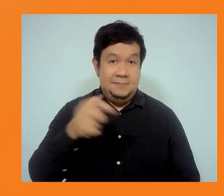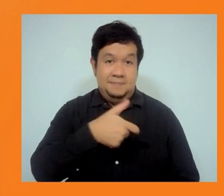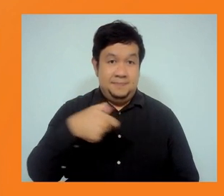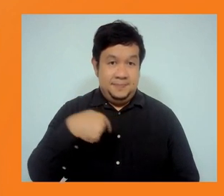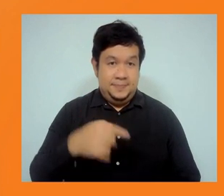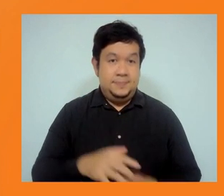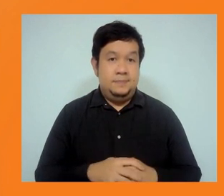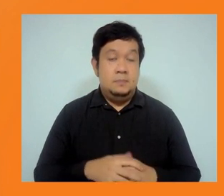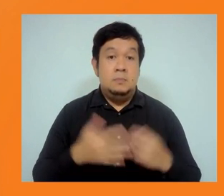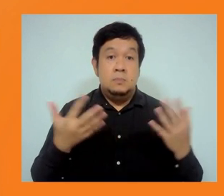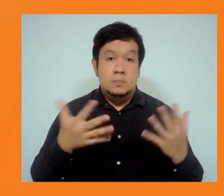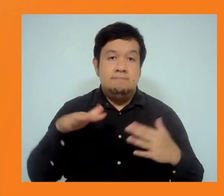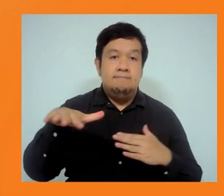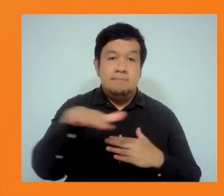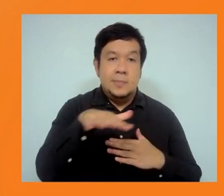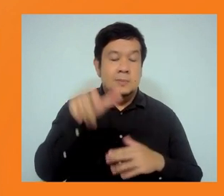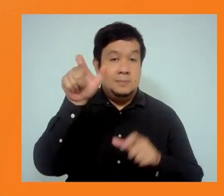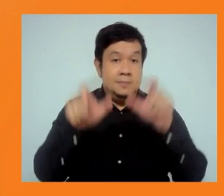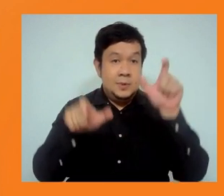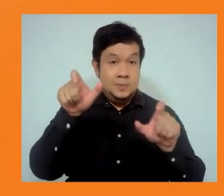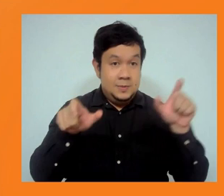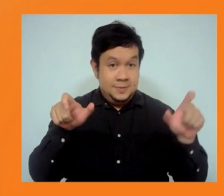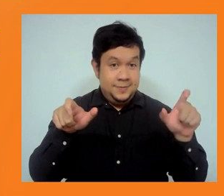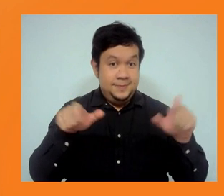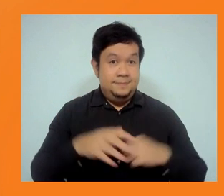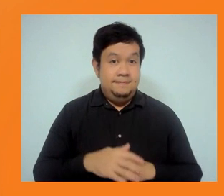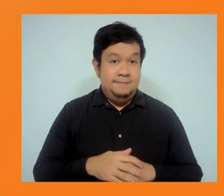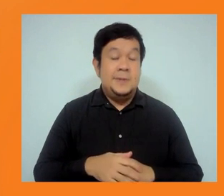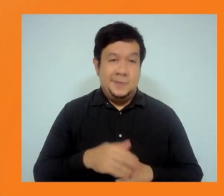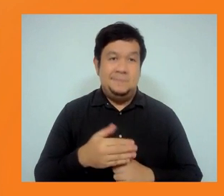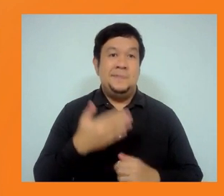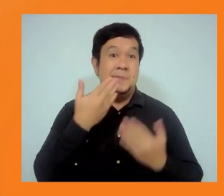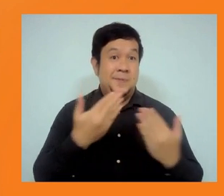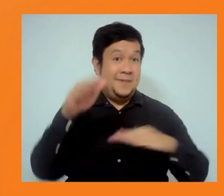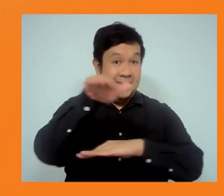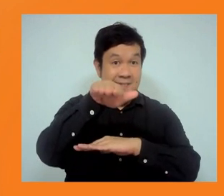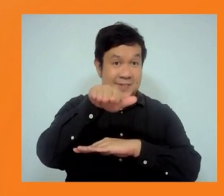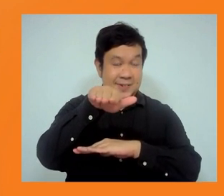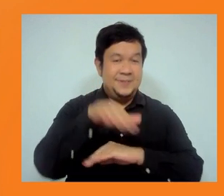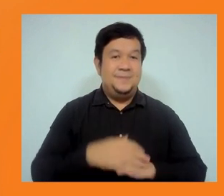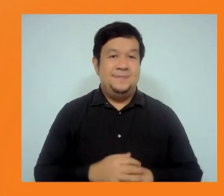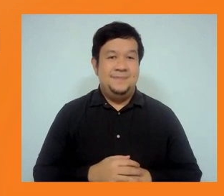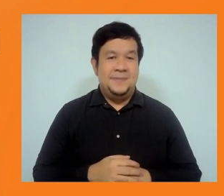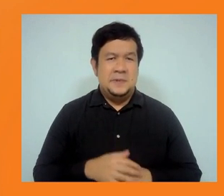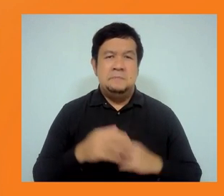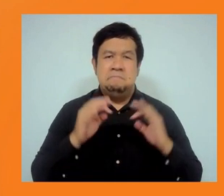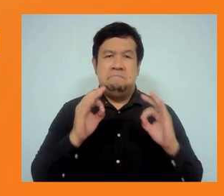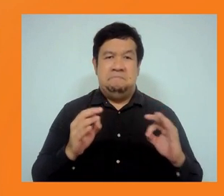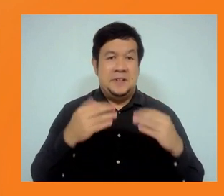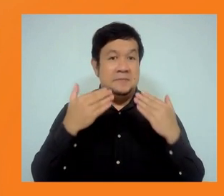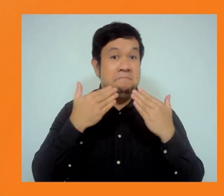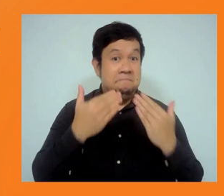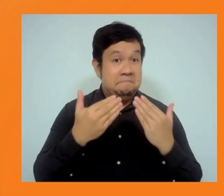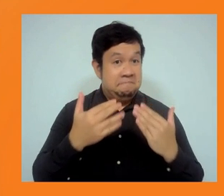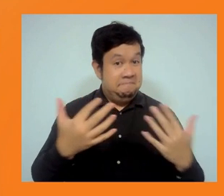Well, first of all, good afternoon, good morning, good evening, wherever you are, and thank you for joining us. I am Ryan Hassan with the NGO Forum